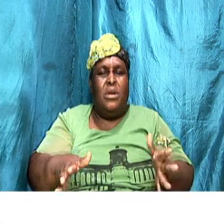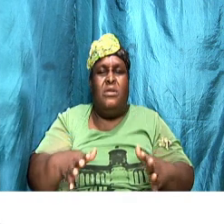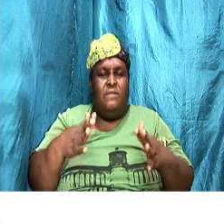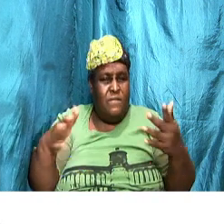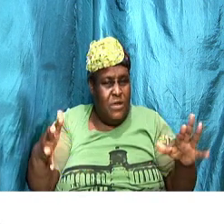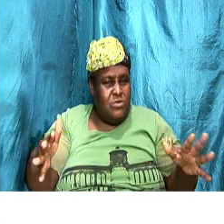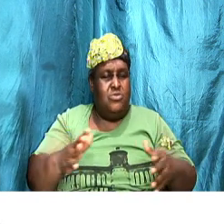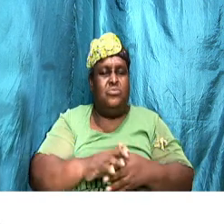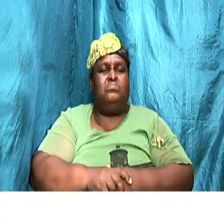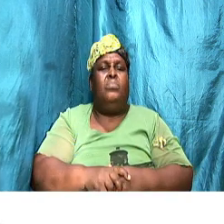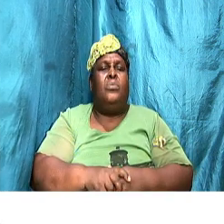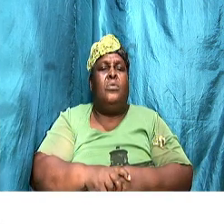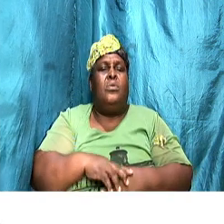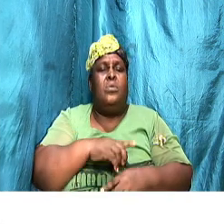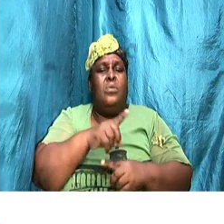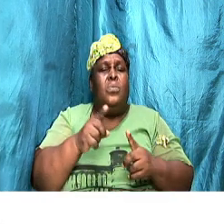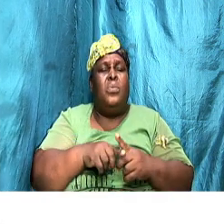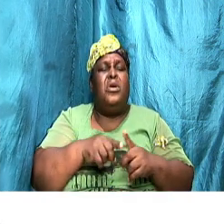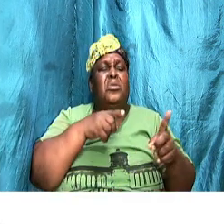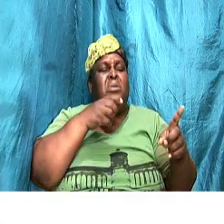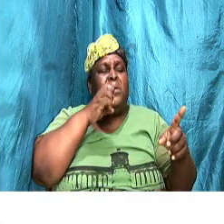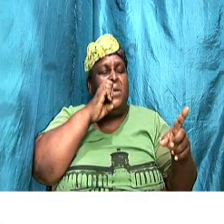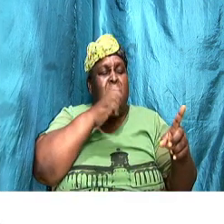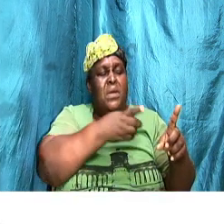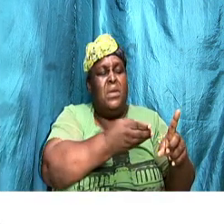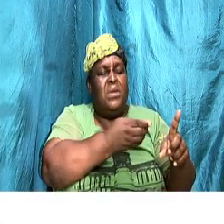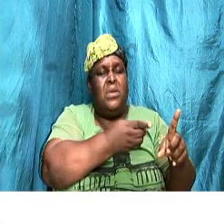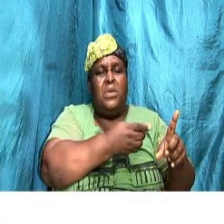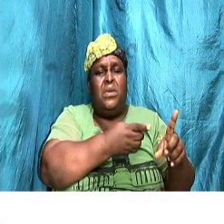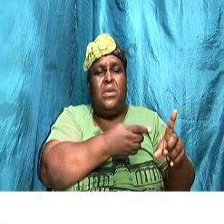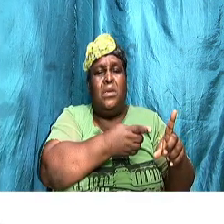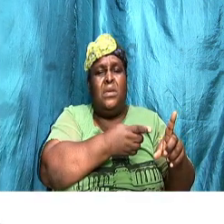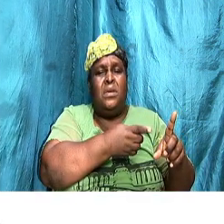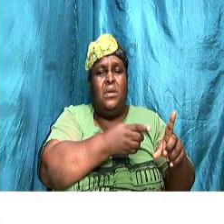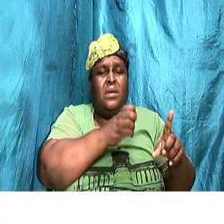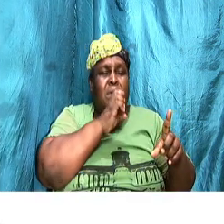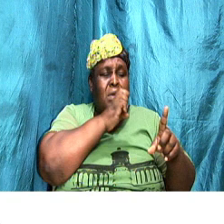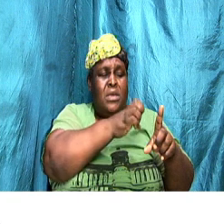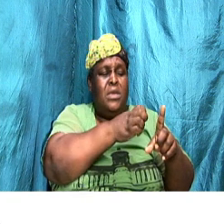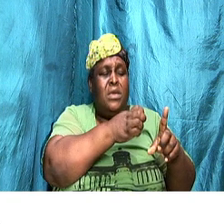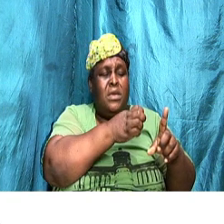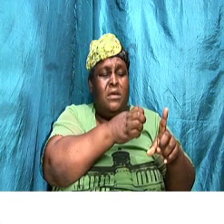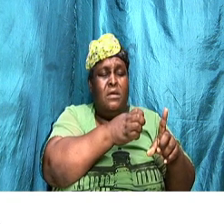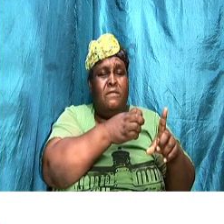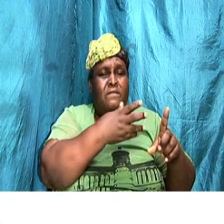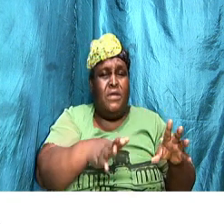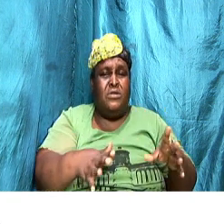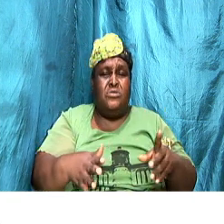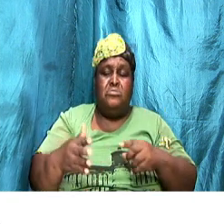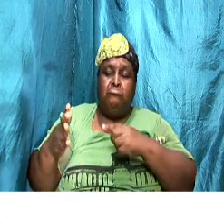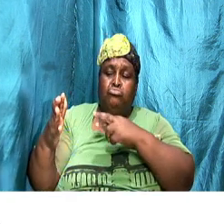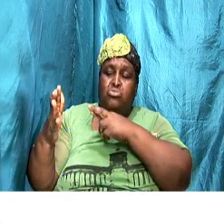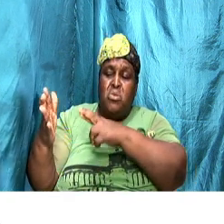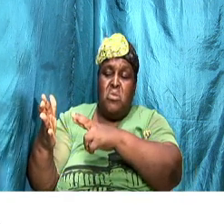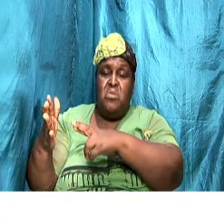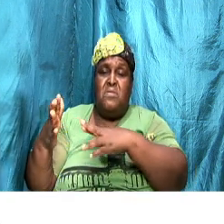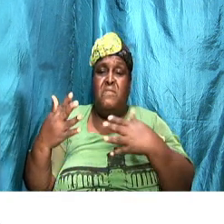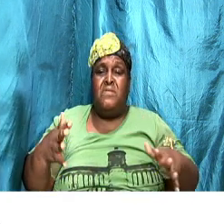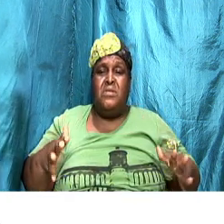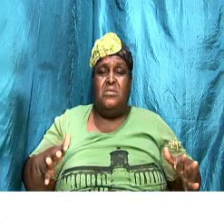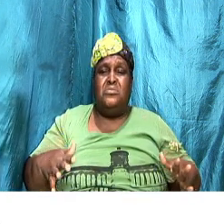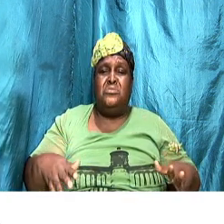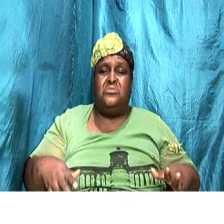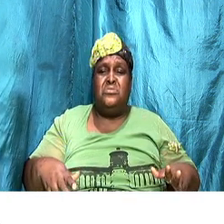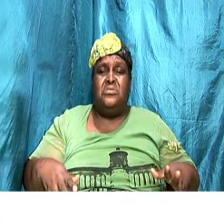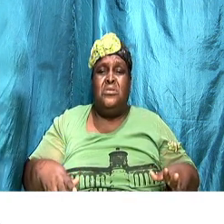when he is done or she is done it will be your turn to respond and then you can address the points one by one so make a